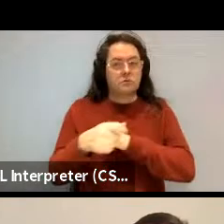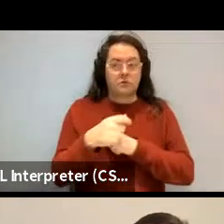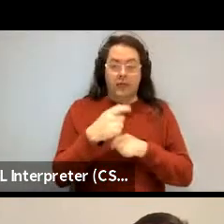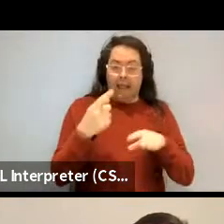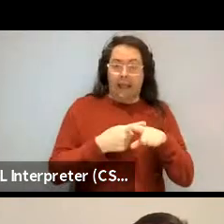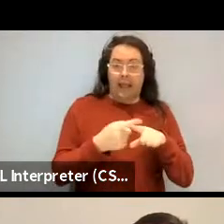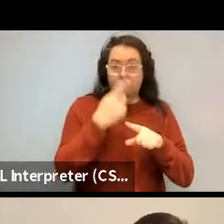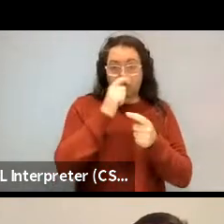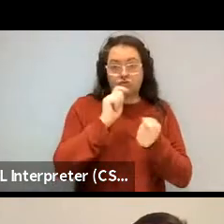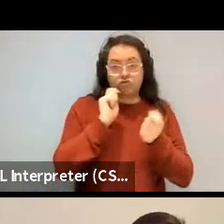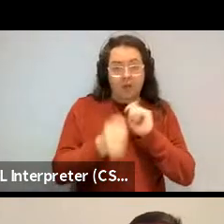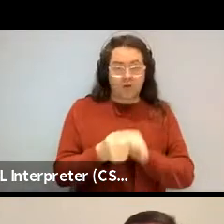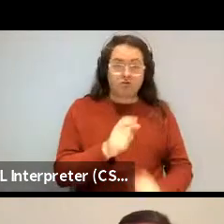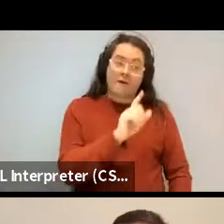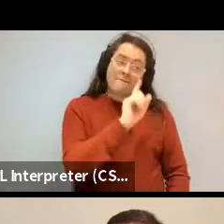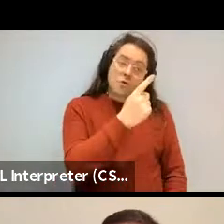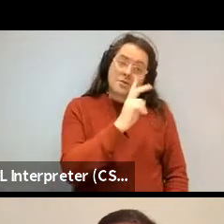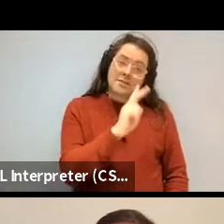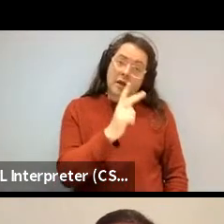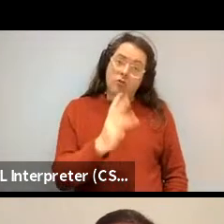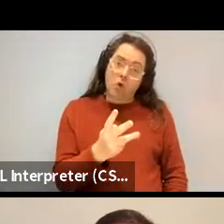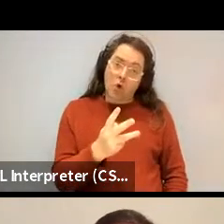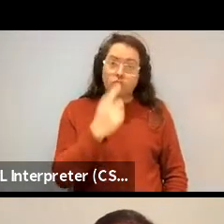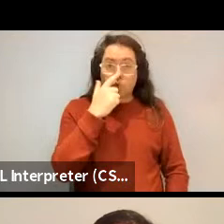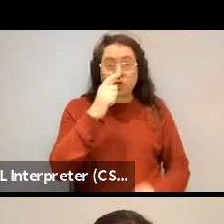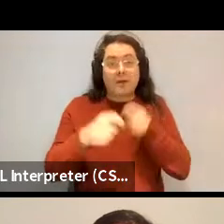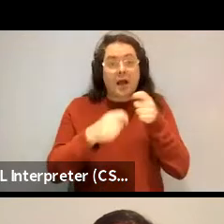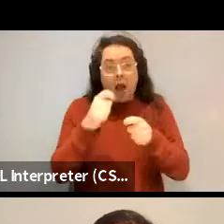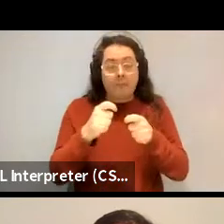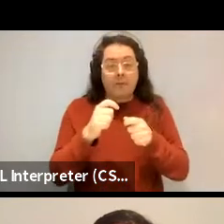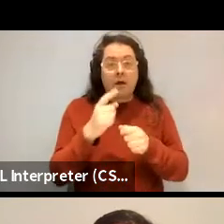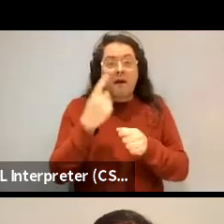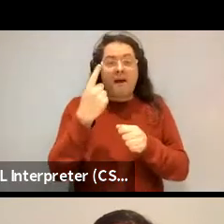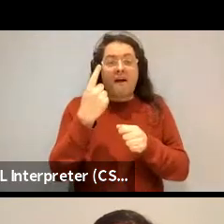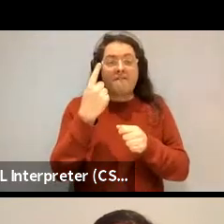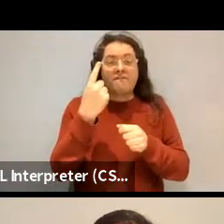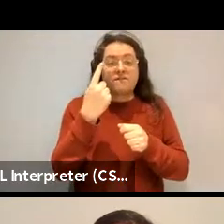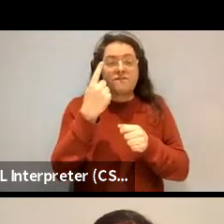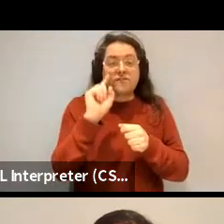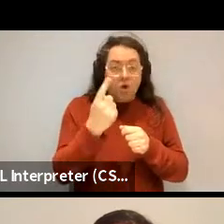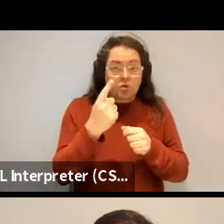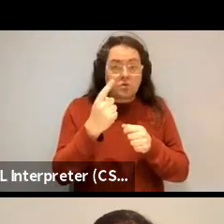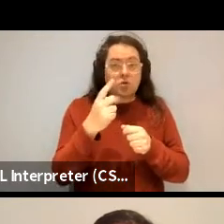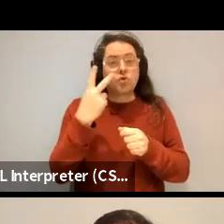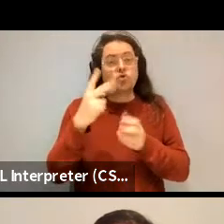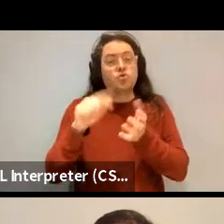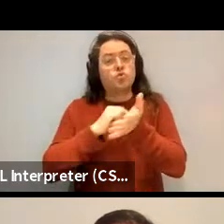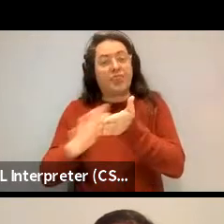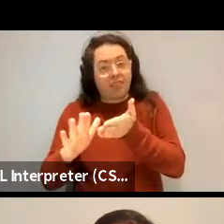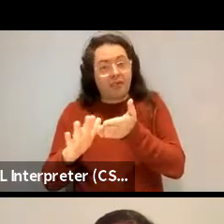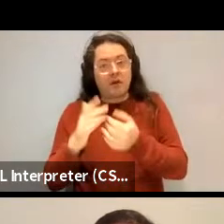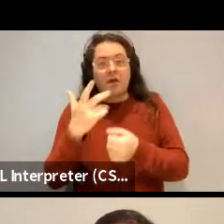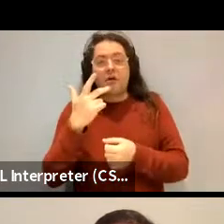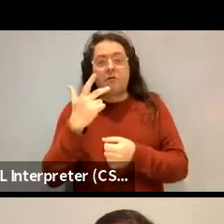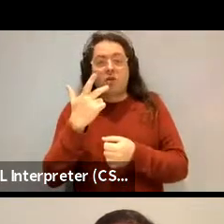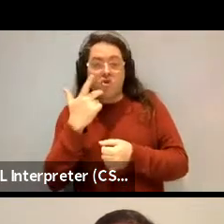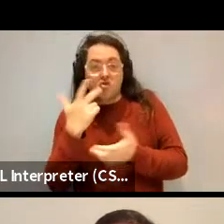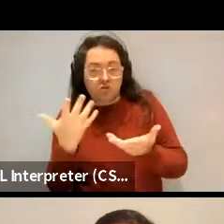from first, second, third to first, tooth, third? Well, actually German has changed. German has